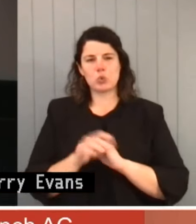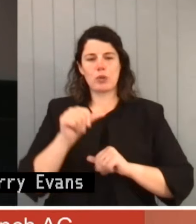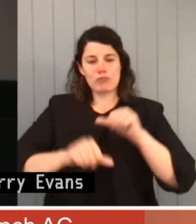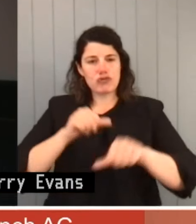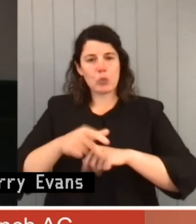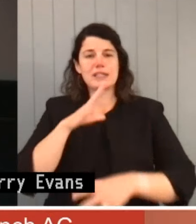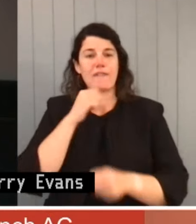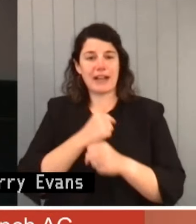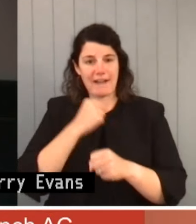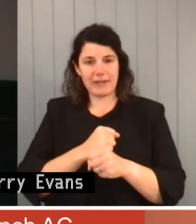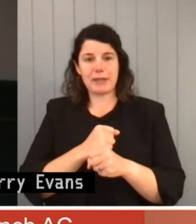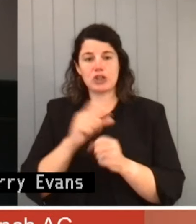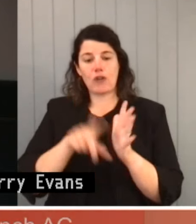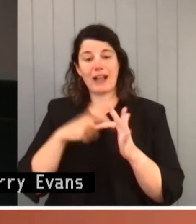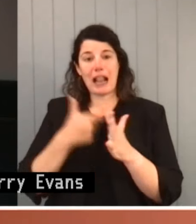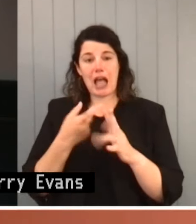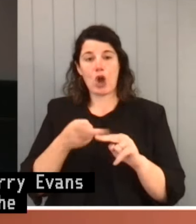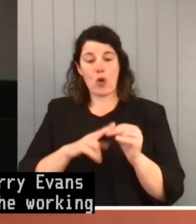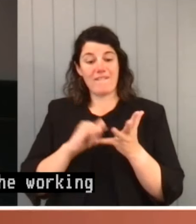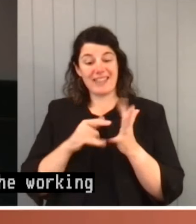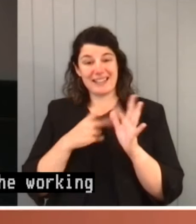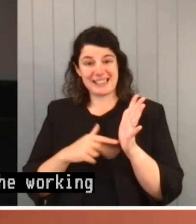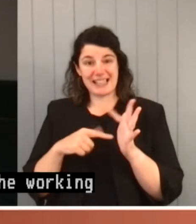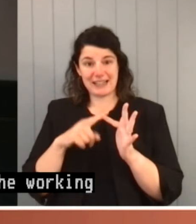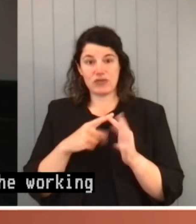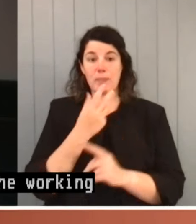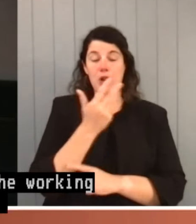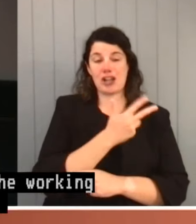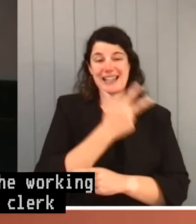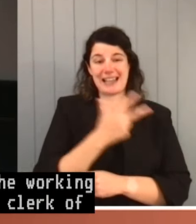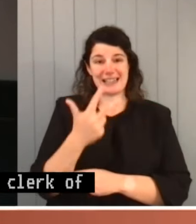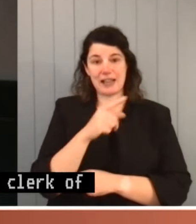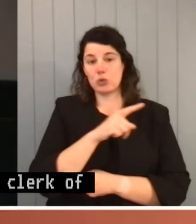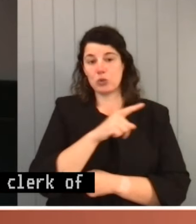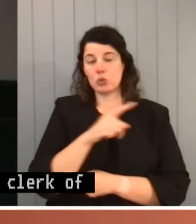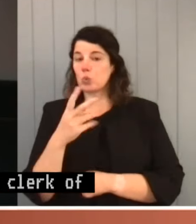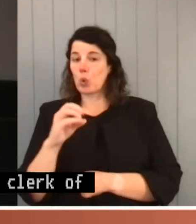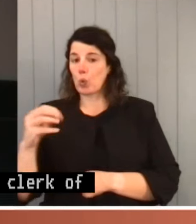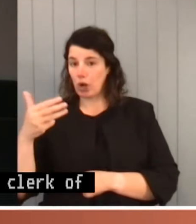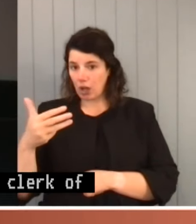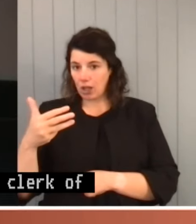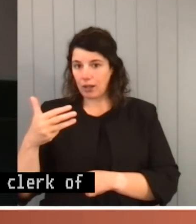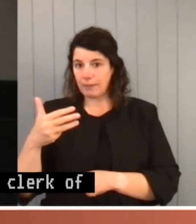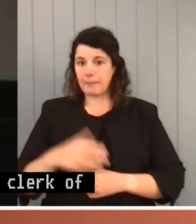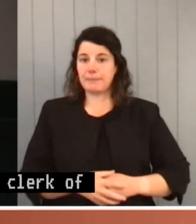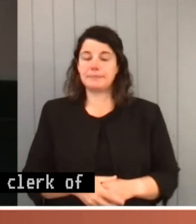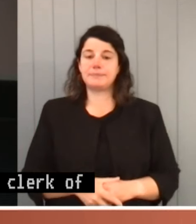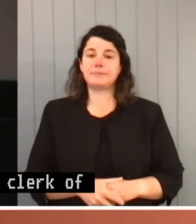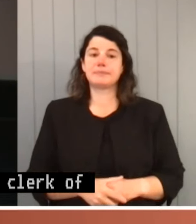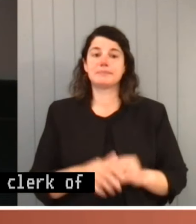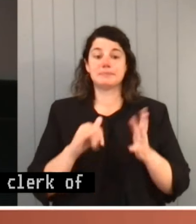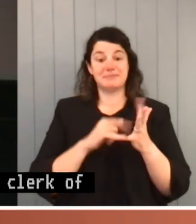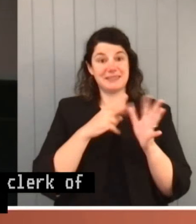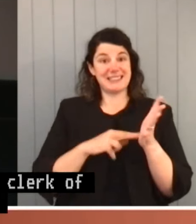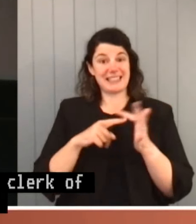Clerk of the Senate for 21 years, from 1988 to 2009. The Senate is part of the